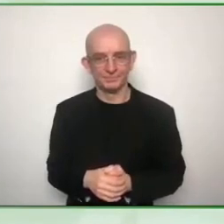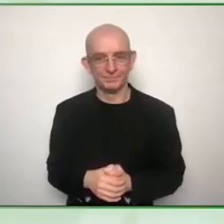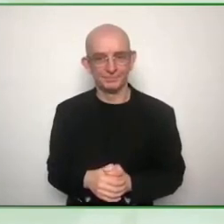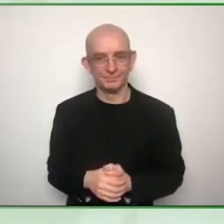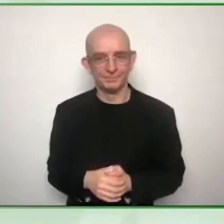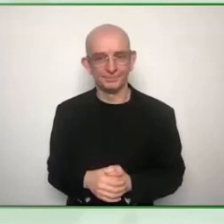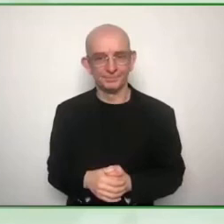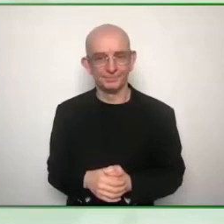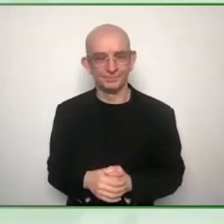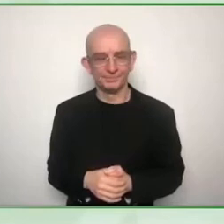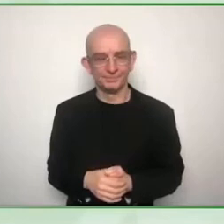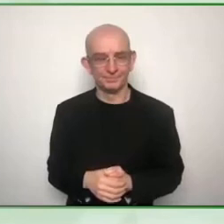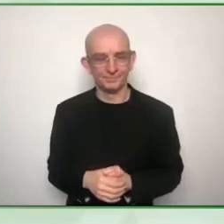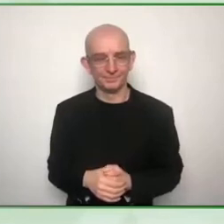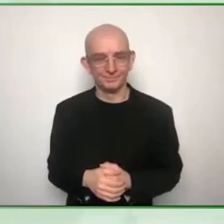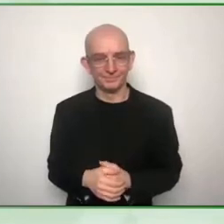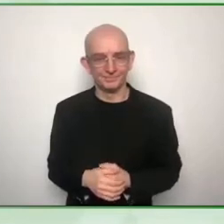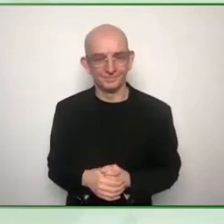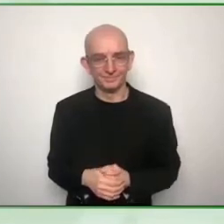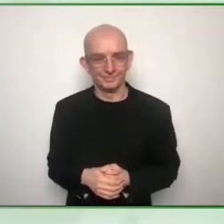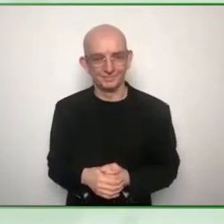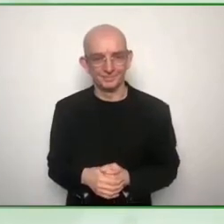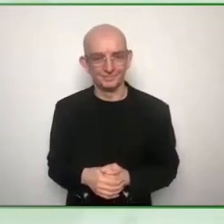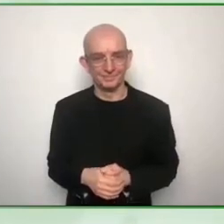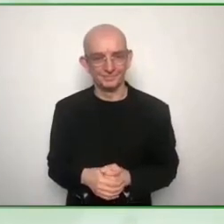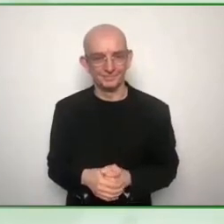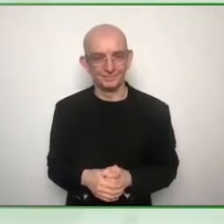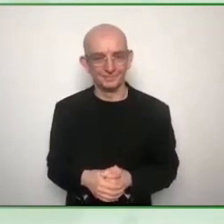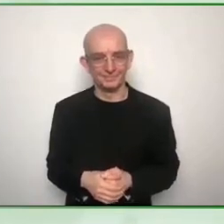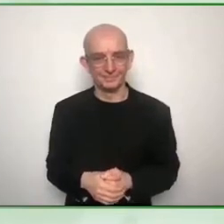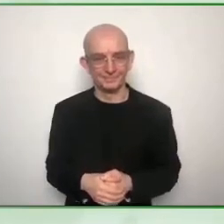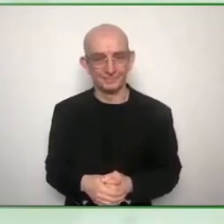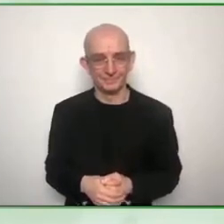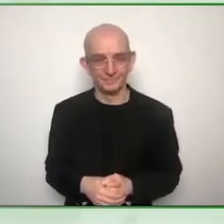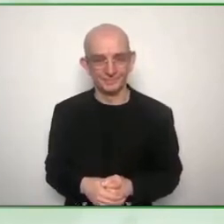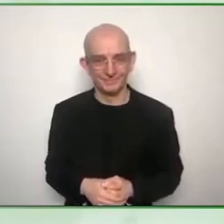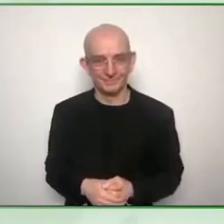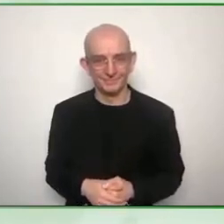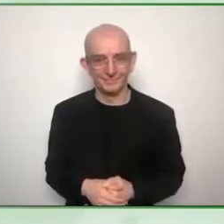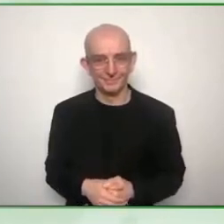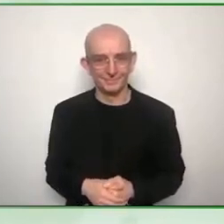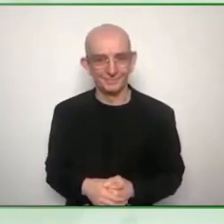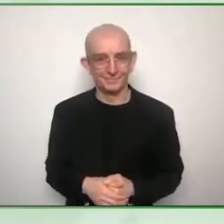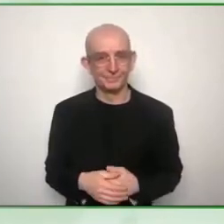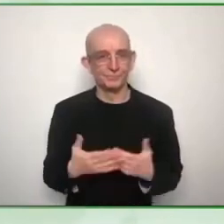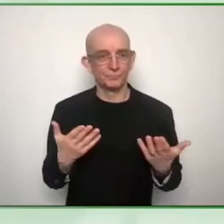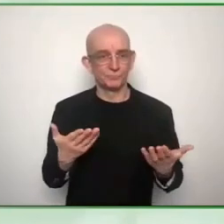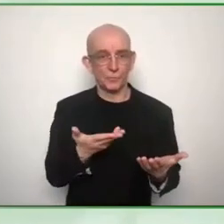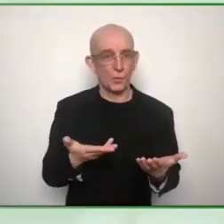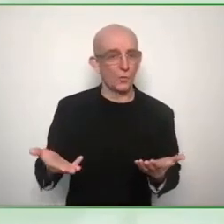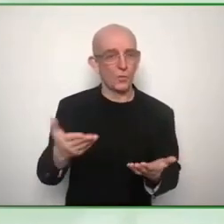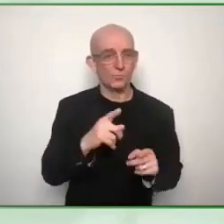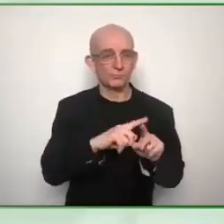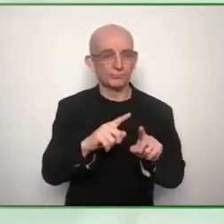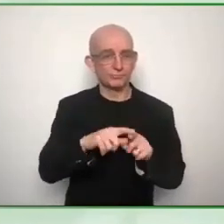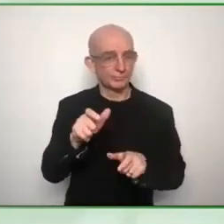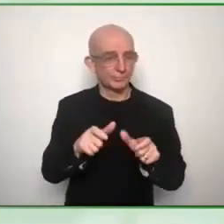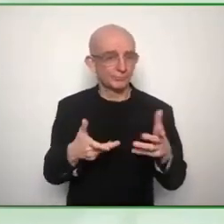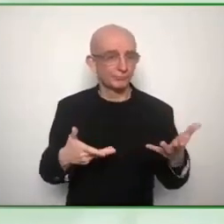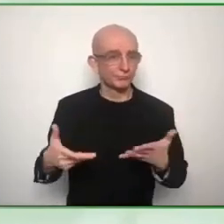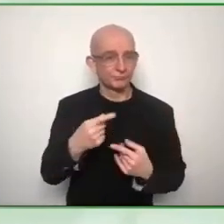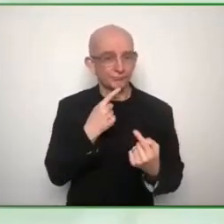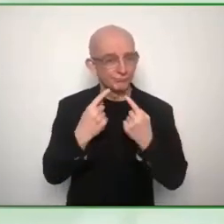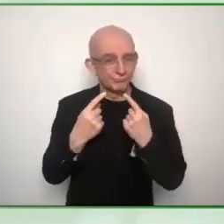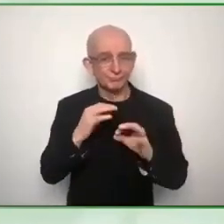us is what the zero project is about so big thank you please enjoy your evenings we know it's friday evening there are